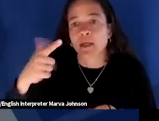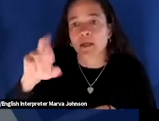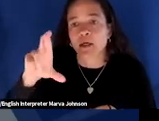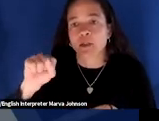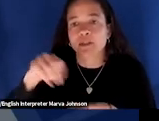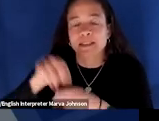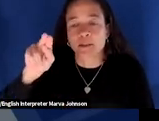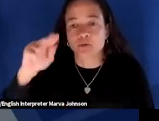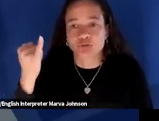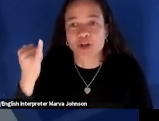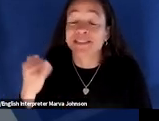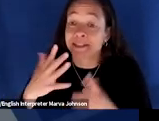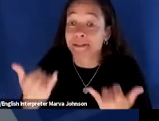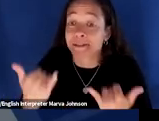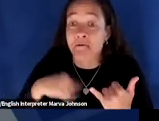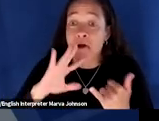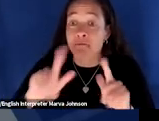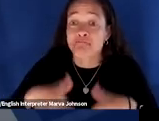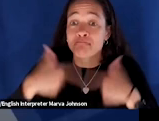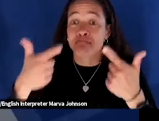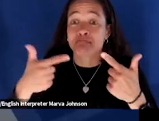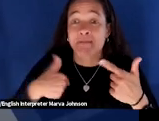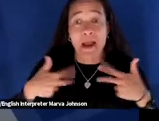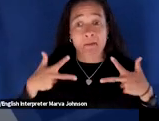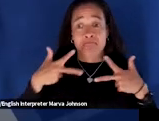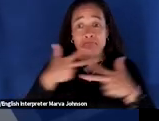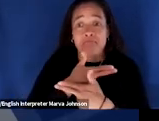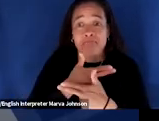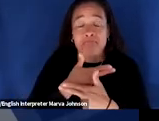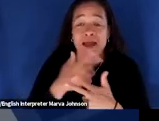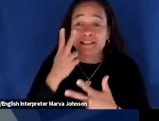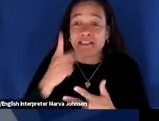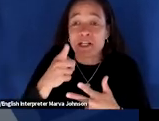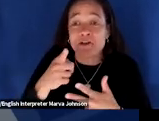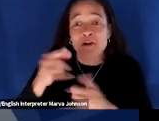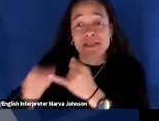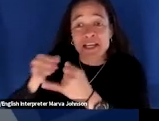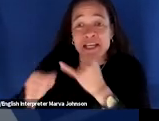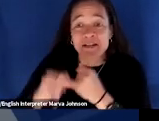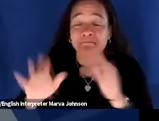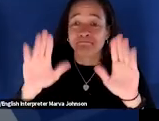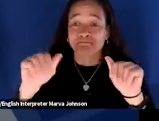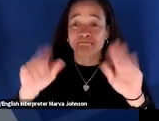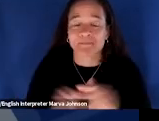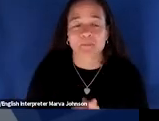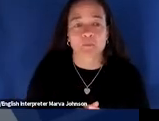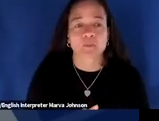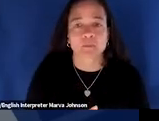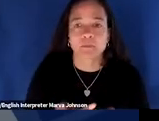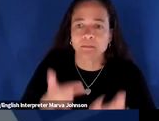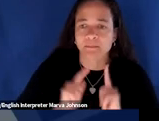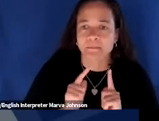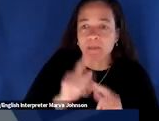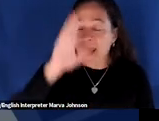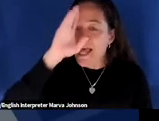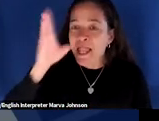with that melissa my friend i will shut up i'll see you all on the other side why don't you go ahead and take it away hi everyone uh great to see you